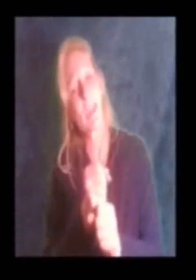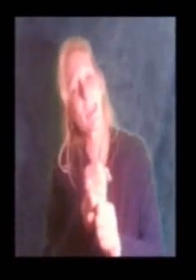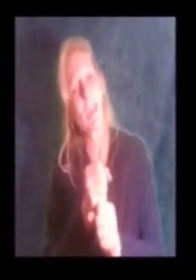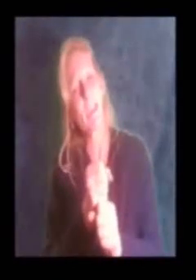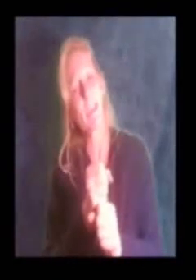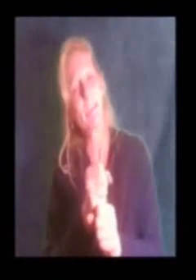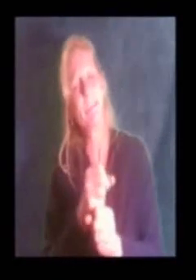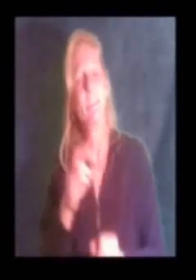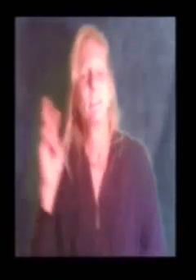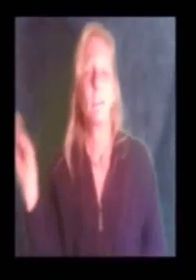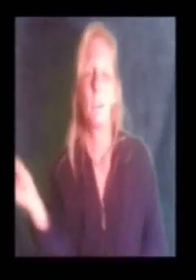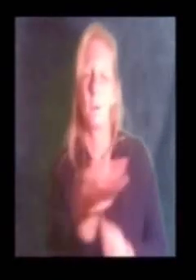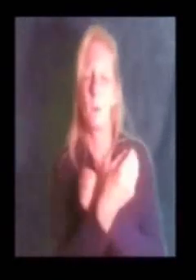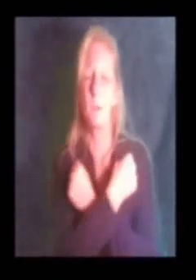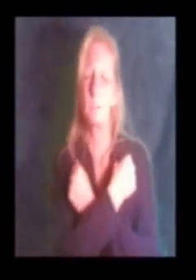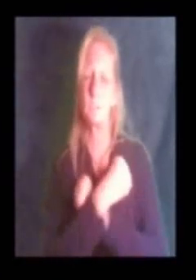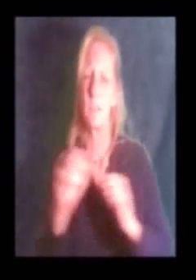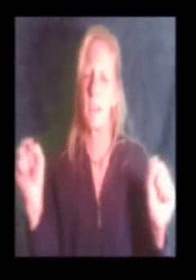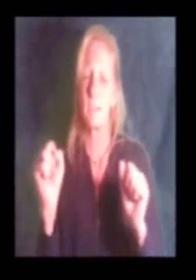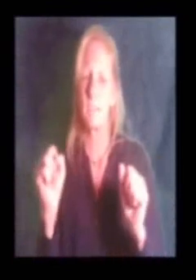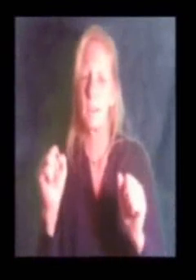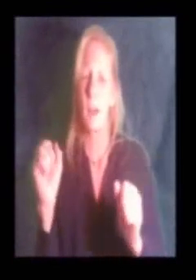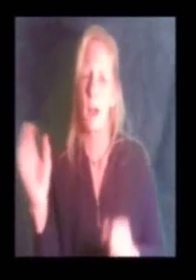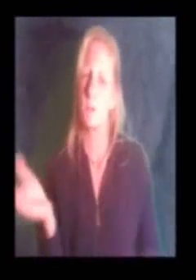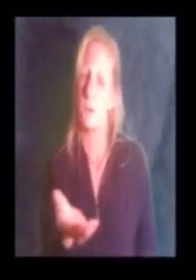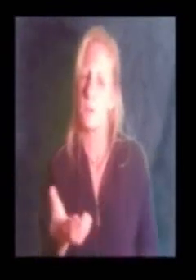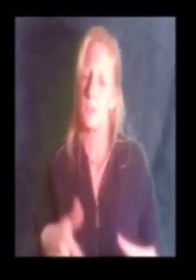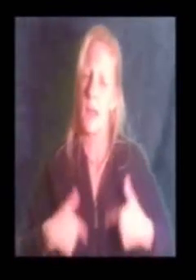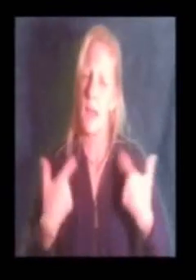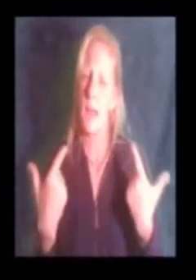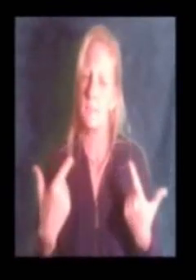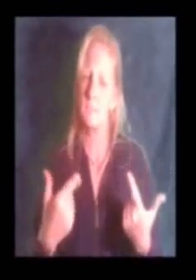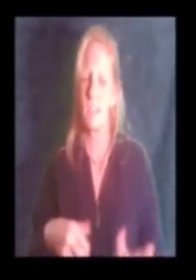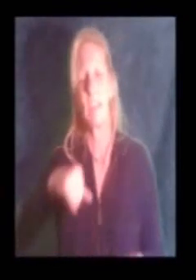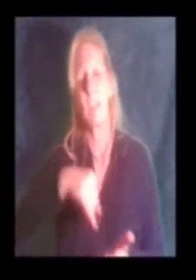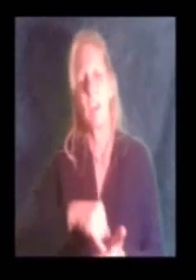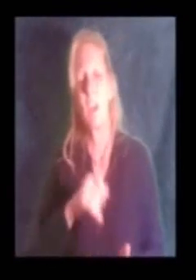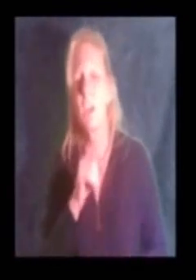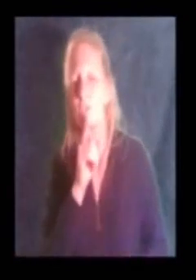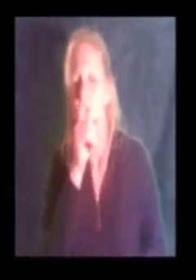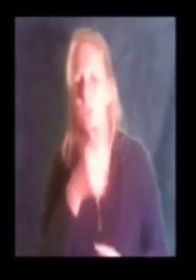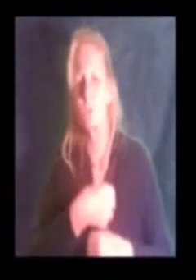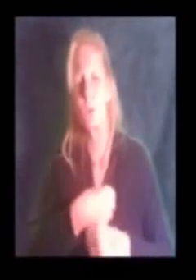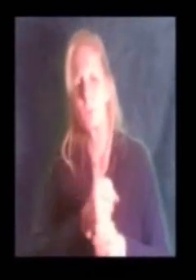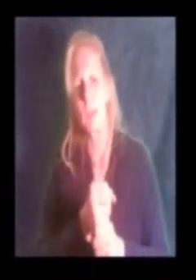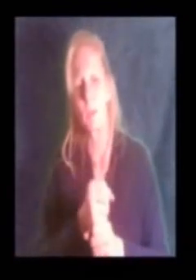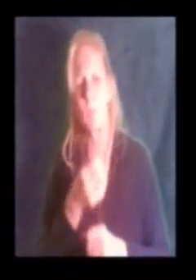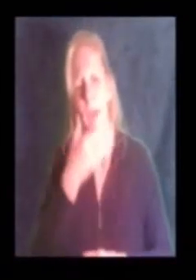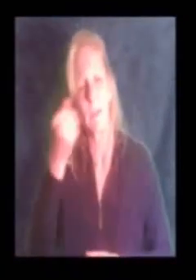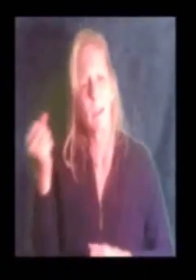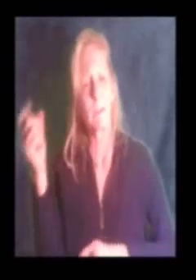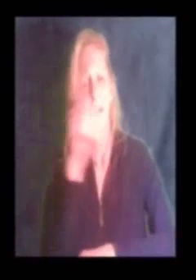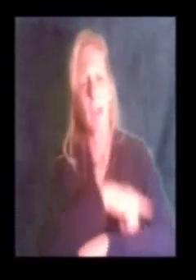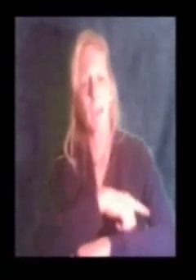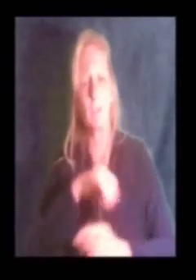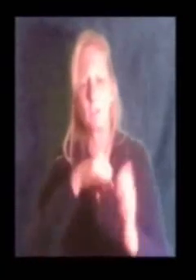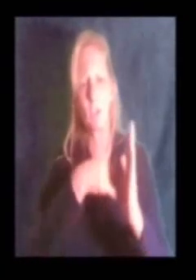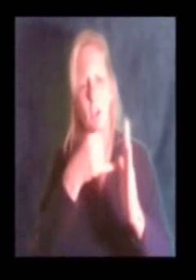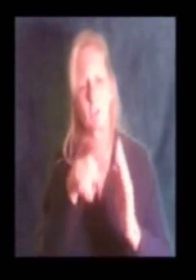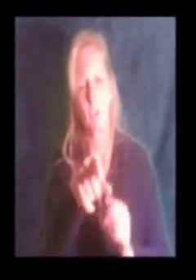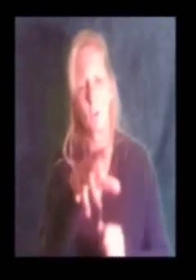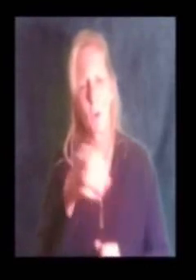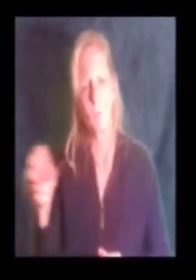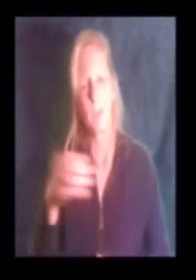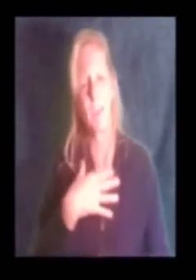making We're saving our own lives It's true, we'll make a better day